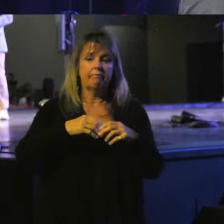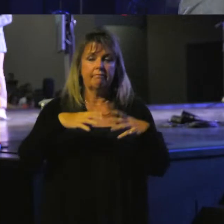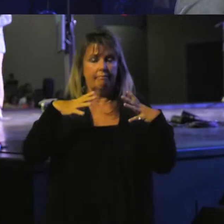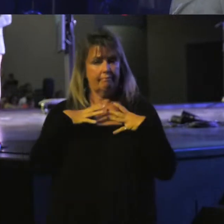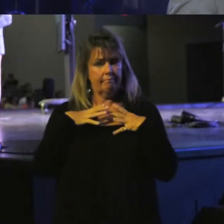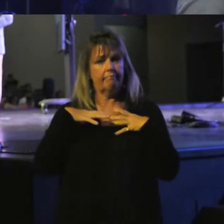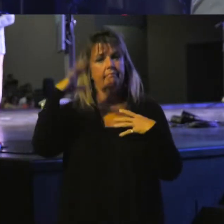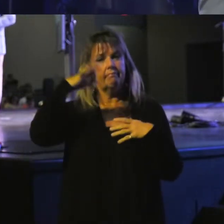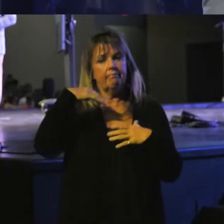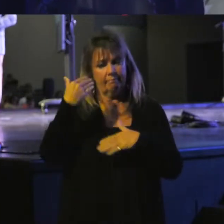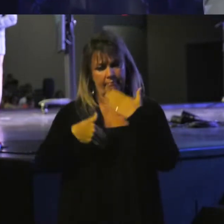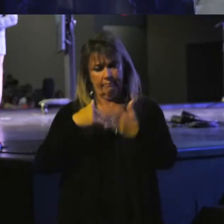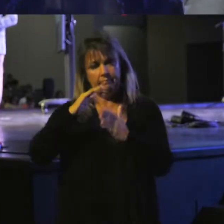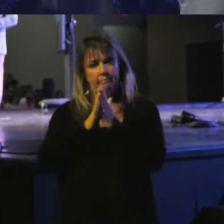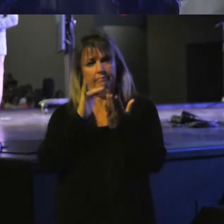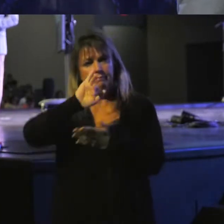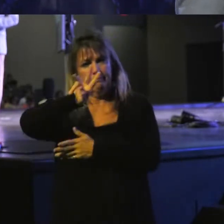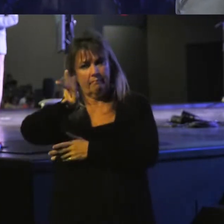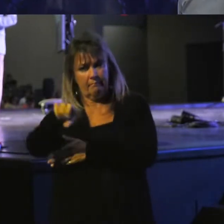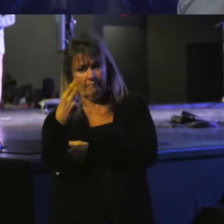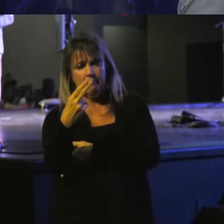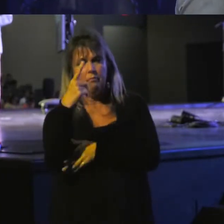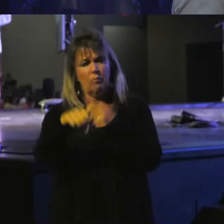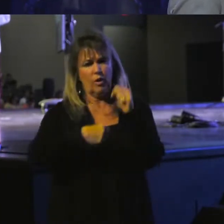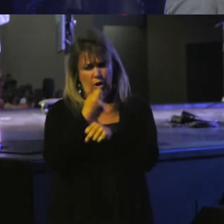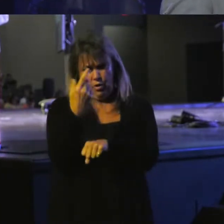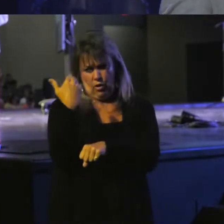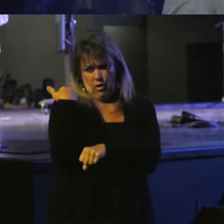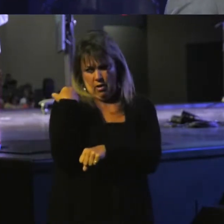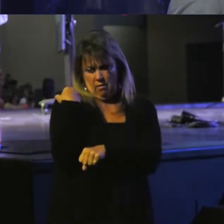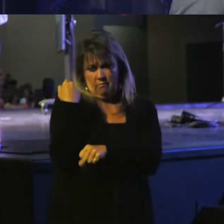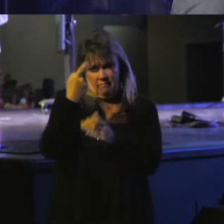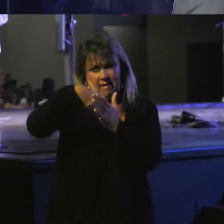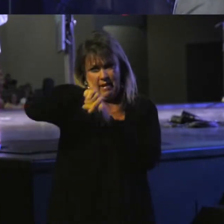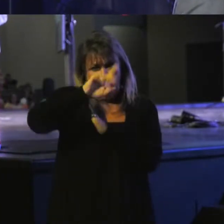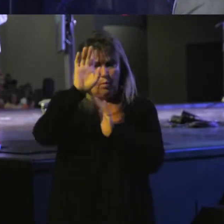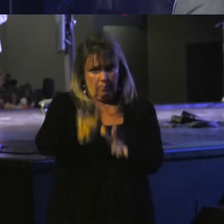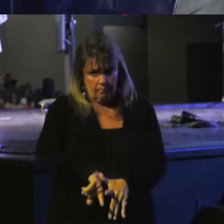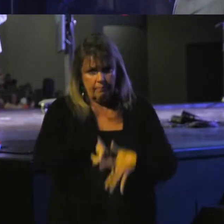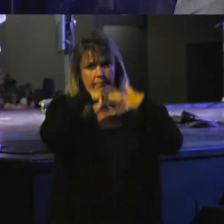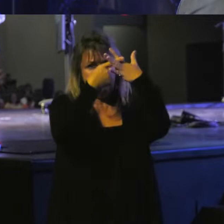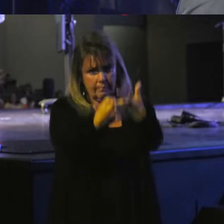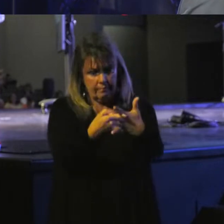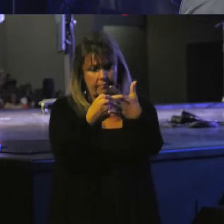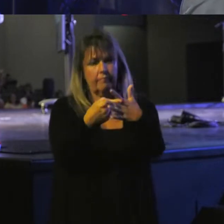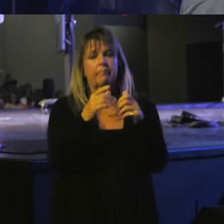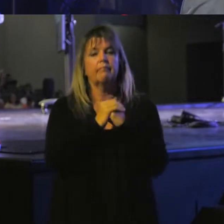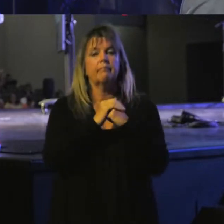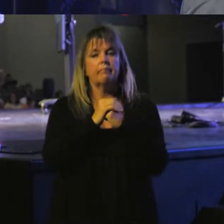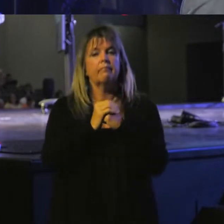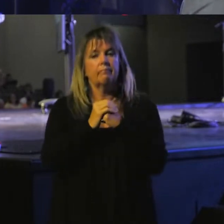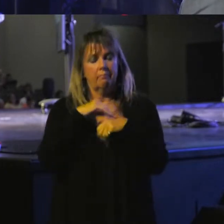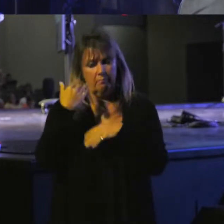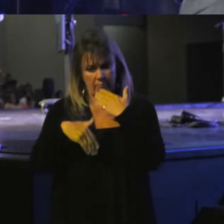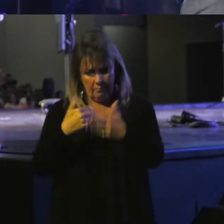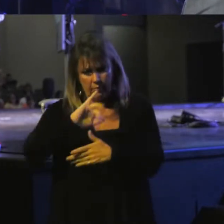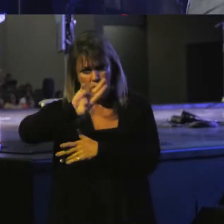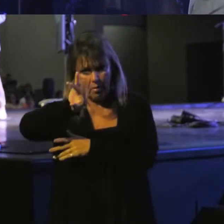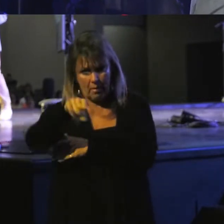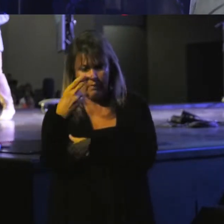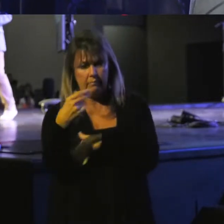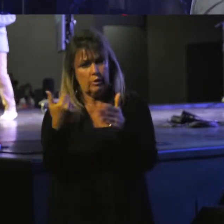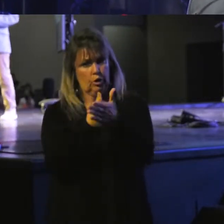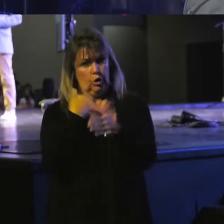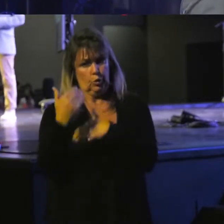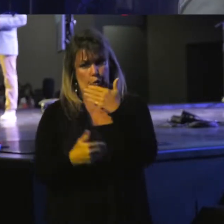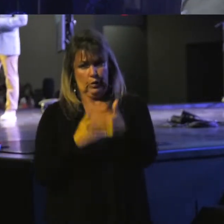preaching through the book of Jeremiah. In fact, one year ago next week, we began this journey. And I want to begin a new series with